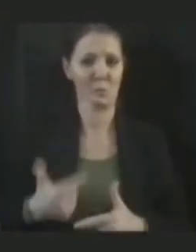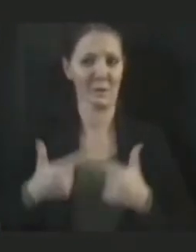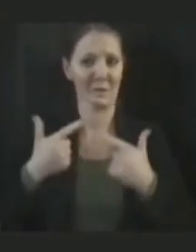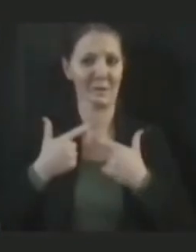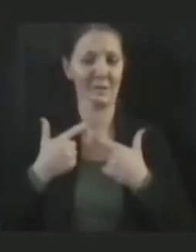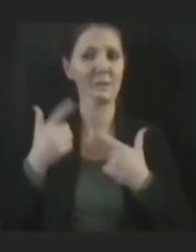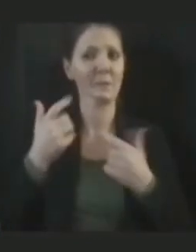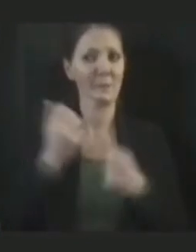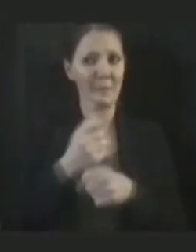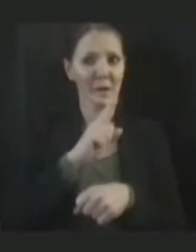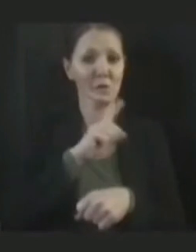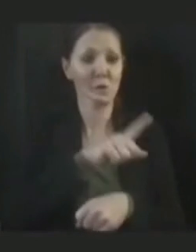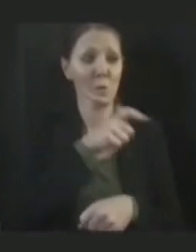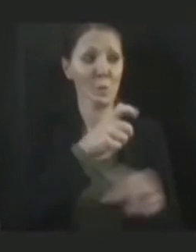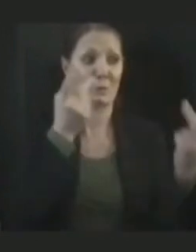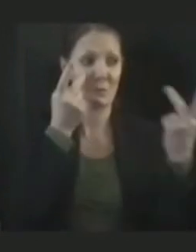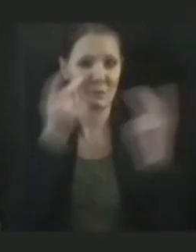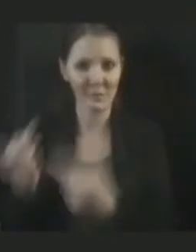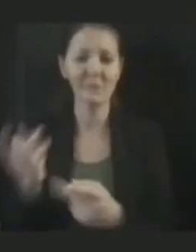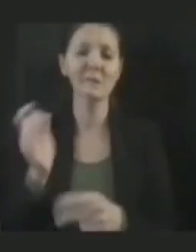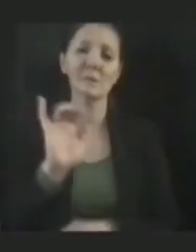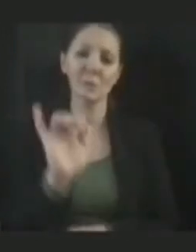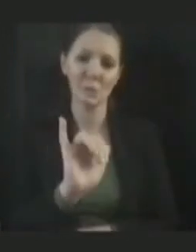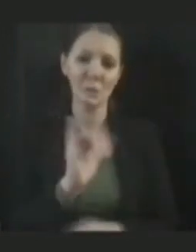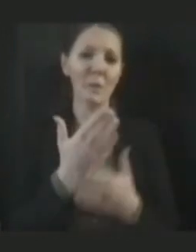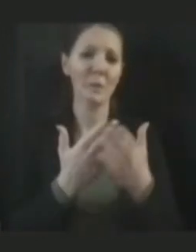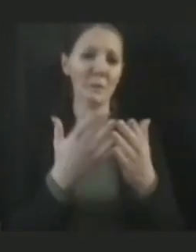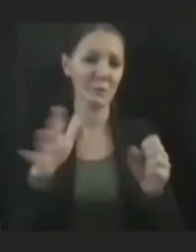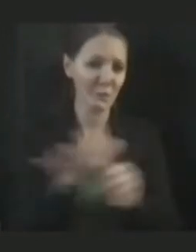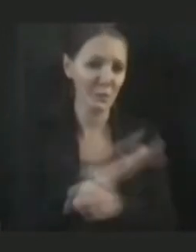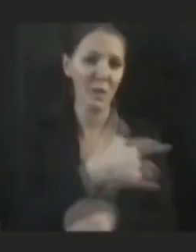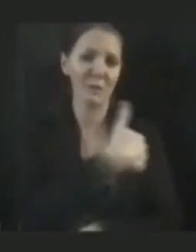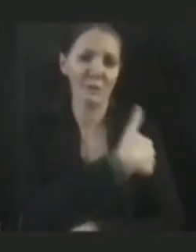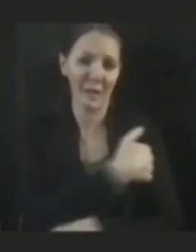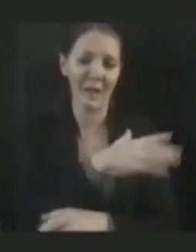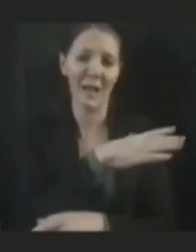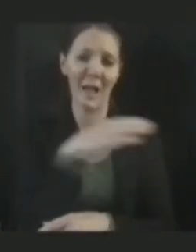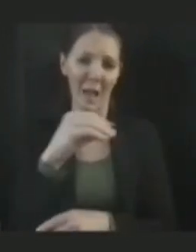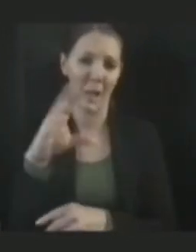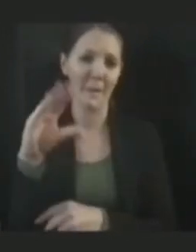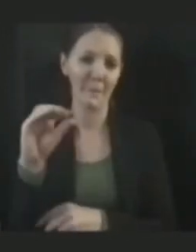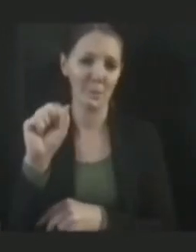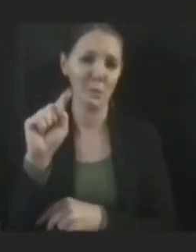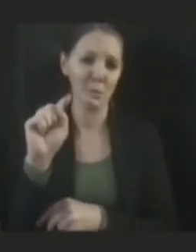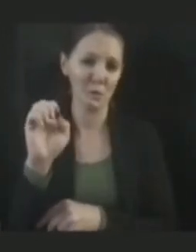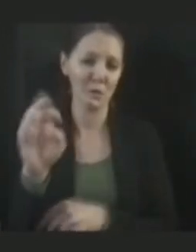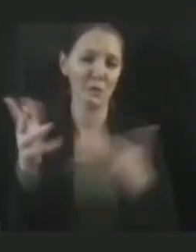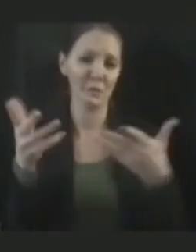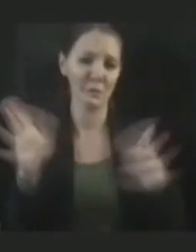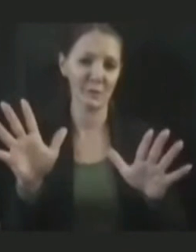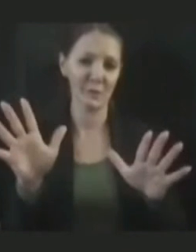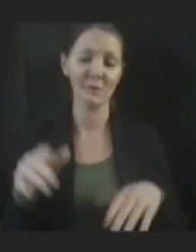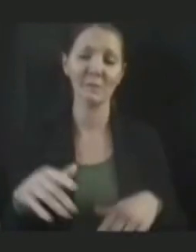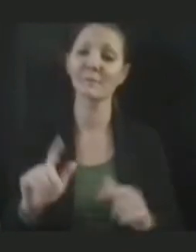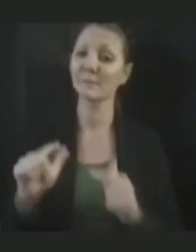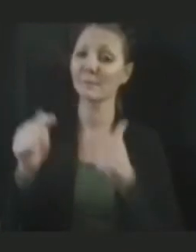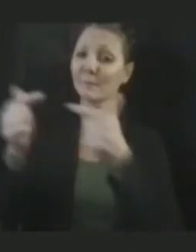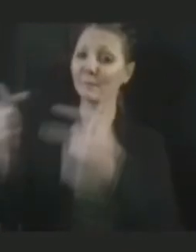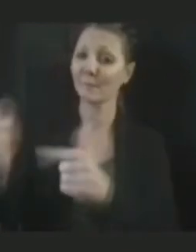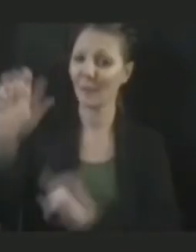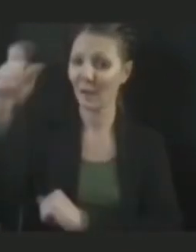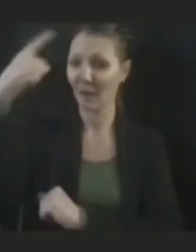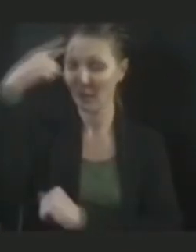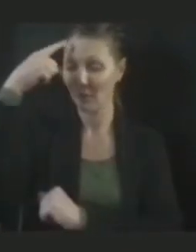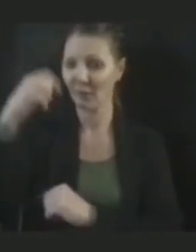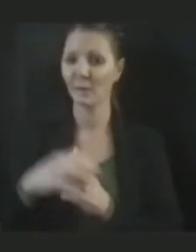would make that request to those of you who are visiting our residents and nursing homes. Back to you, Governor. Well, thanks,